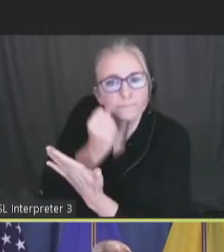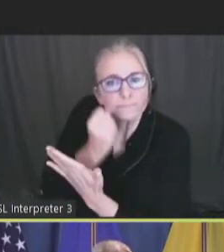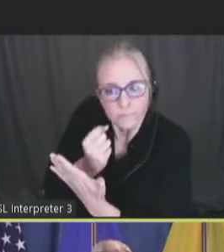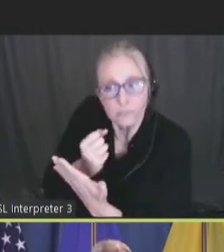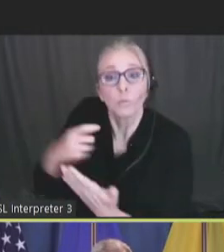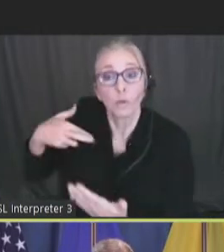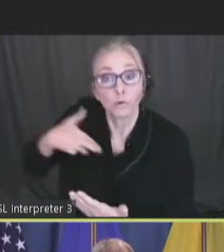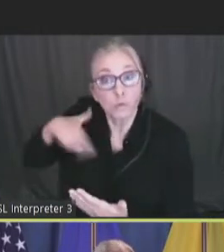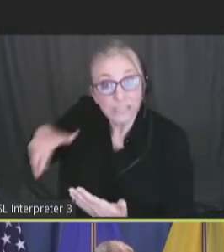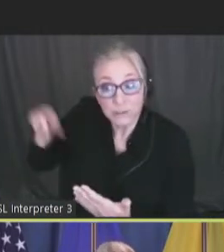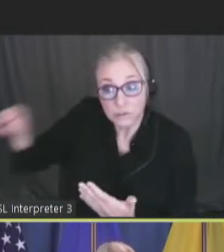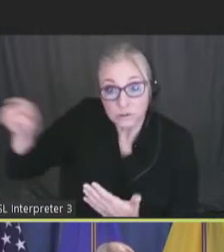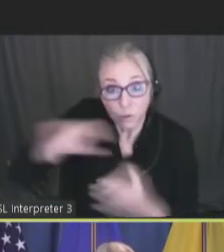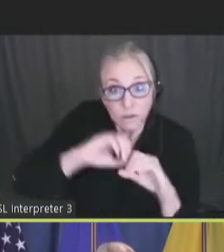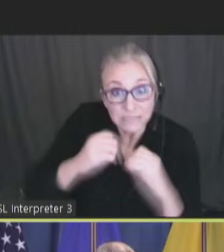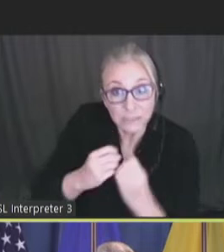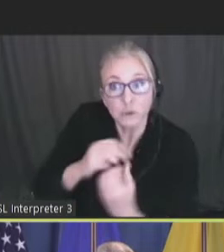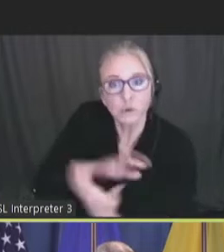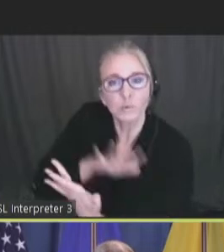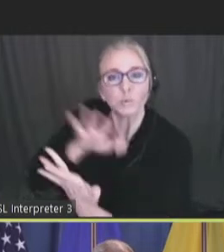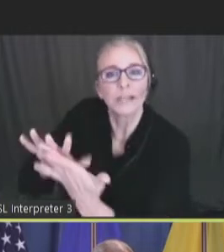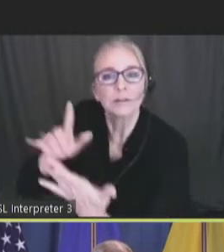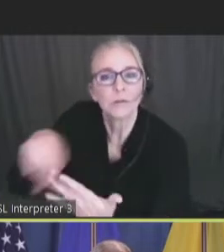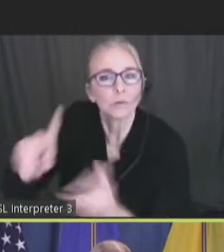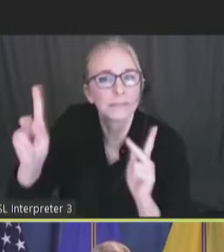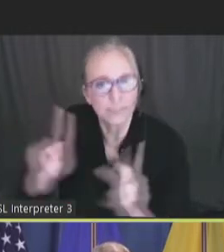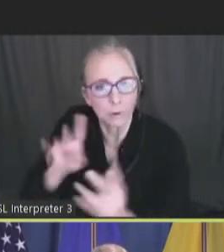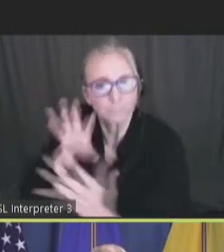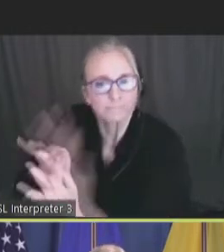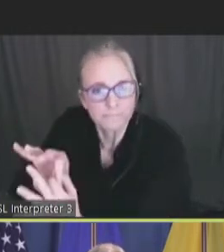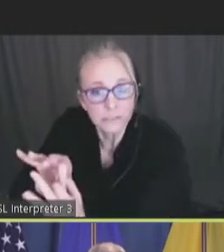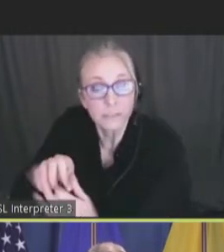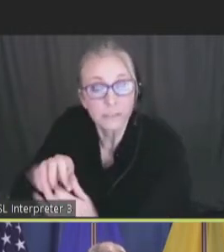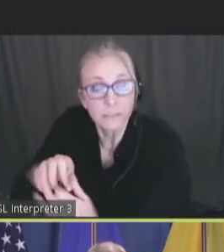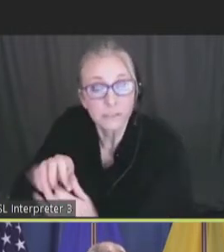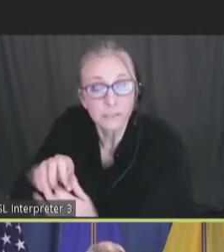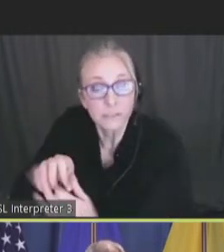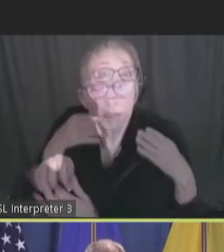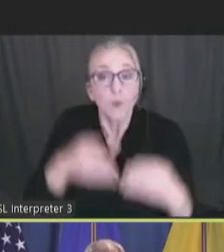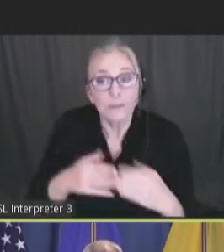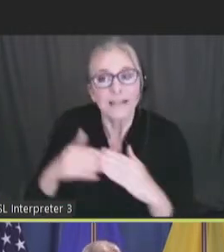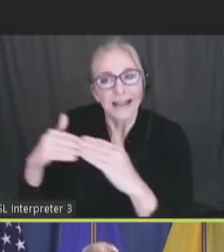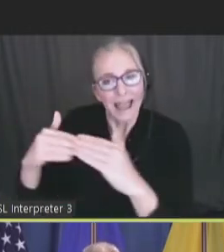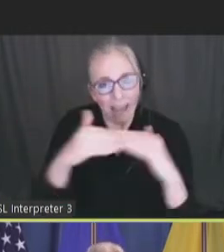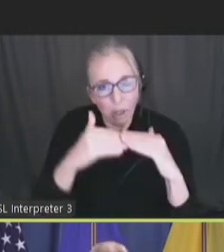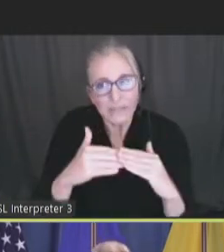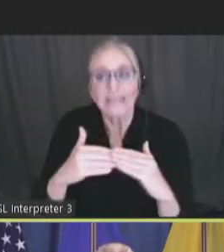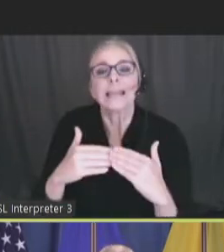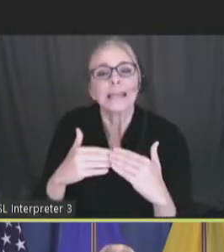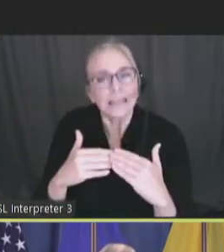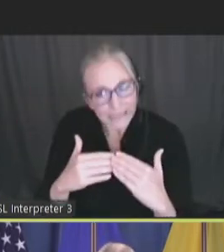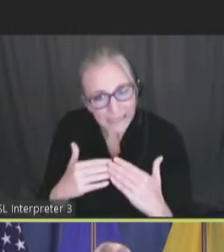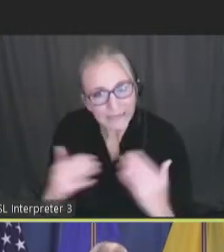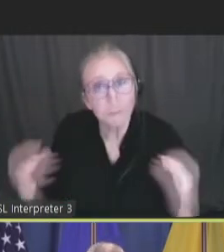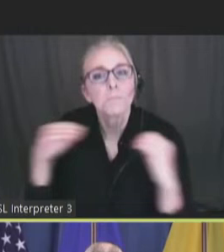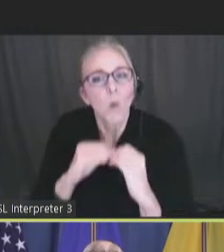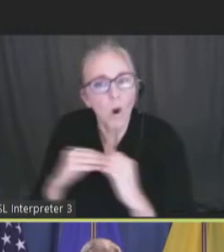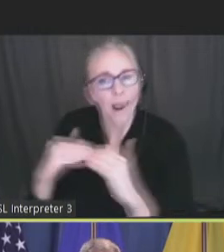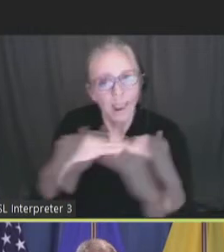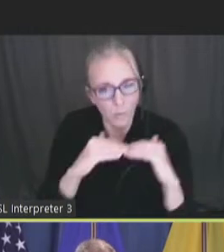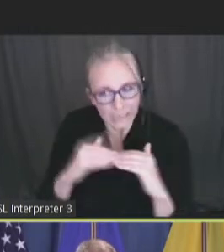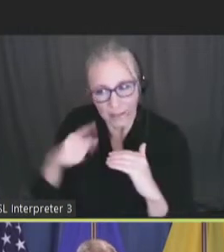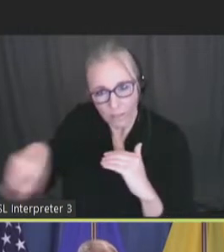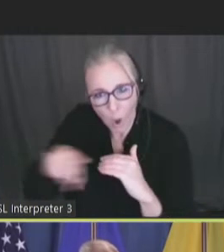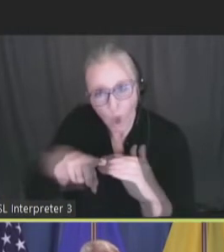organizations to reach those populations. It was really focused on equity, achieving greater degrees of equity and